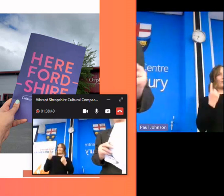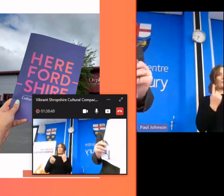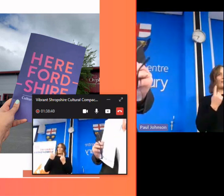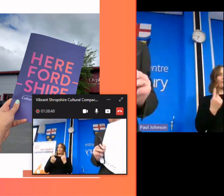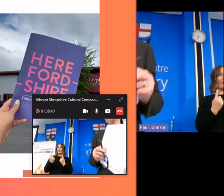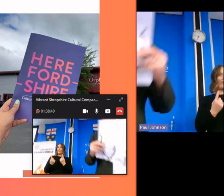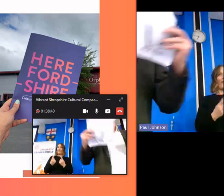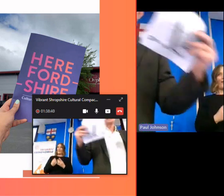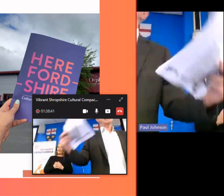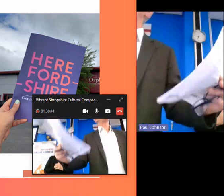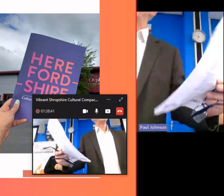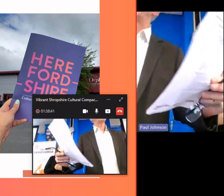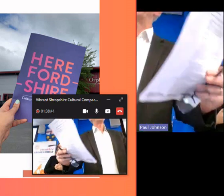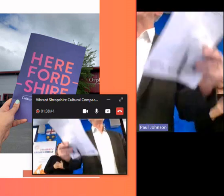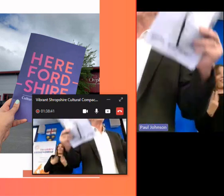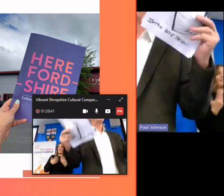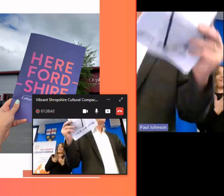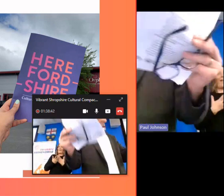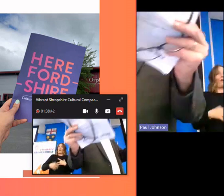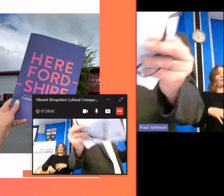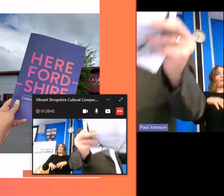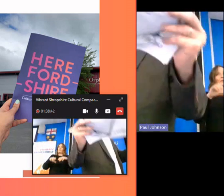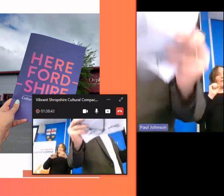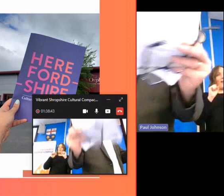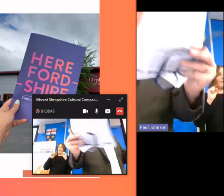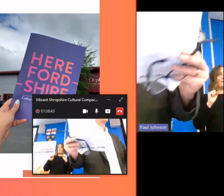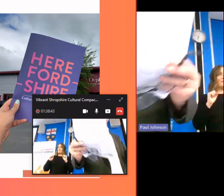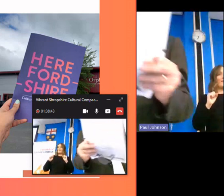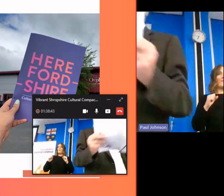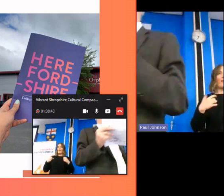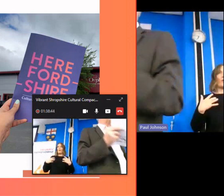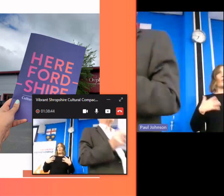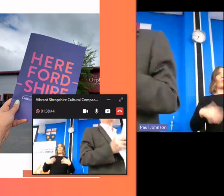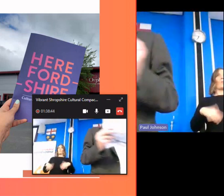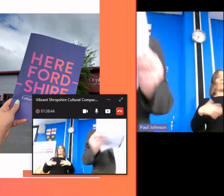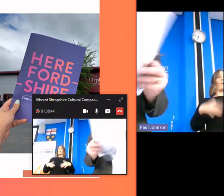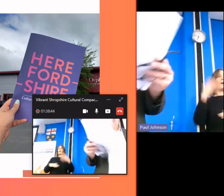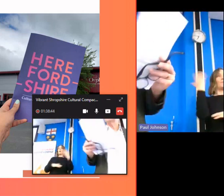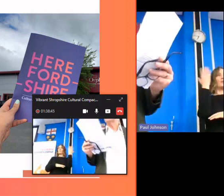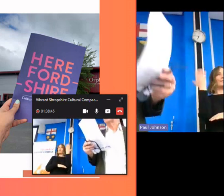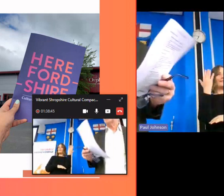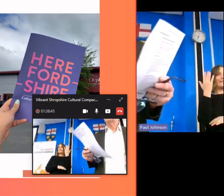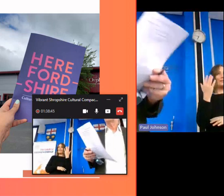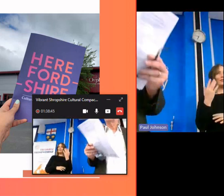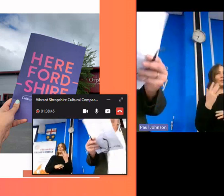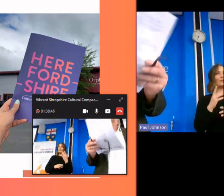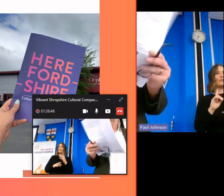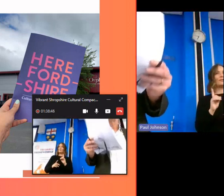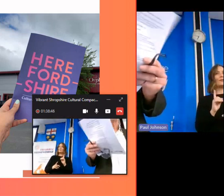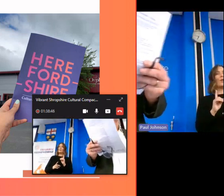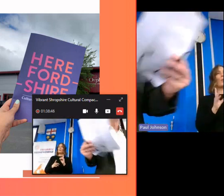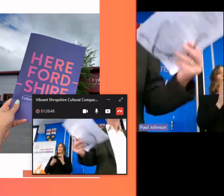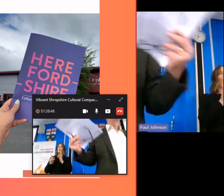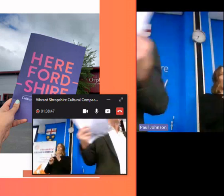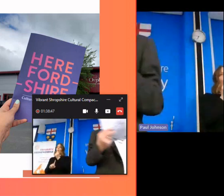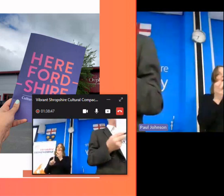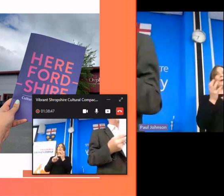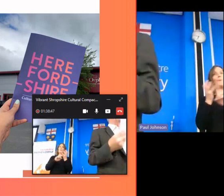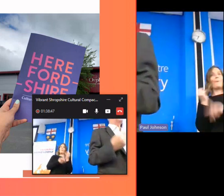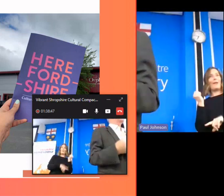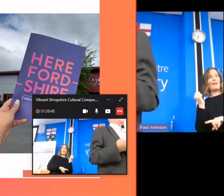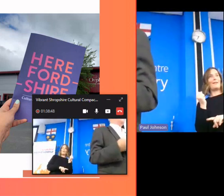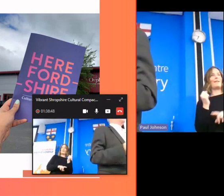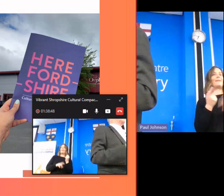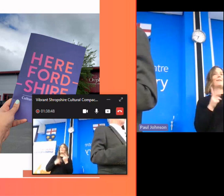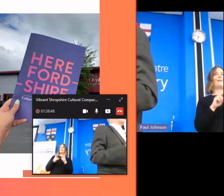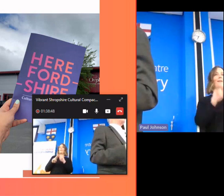um and that's how she started a very strong presentation about what there is the game the the win-win if we